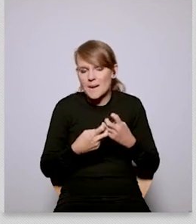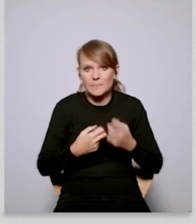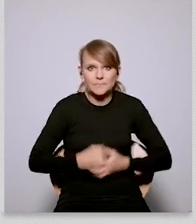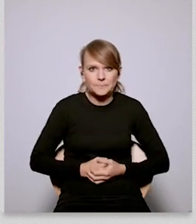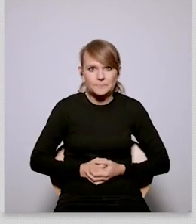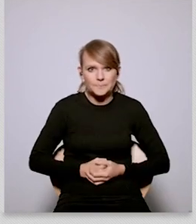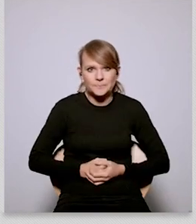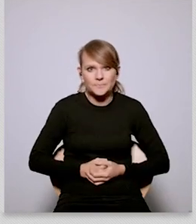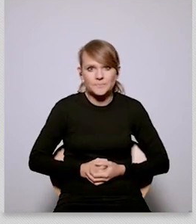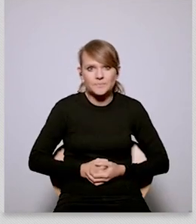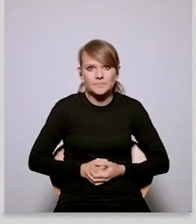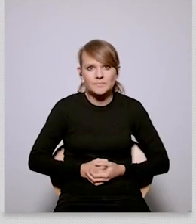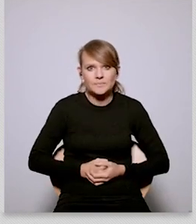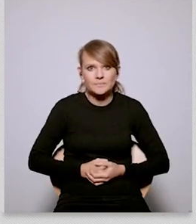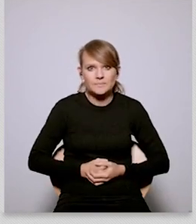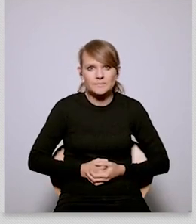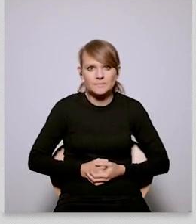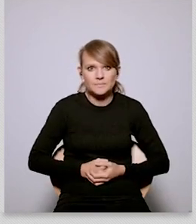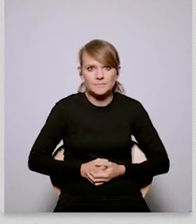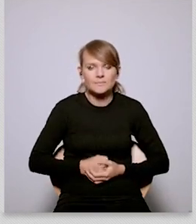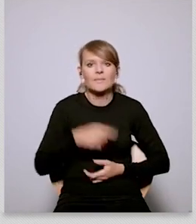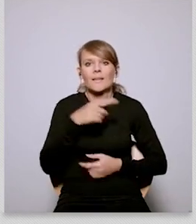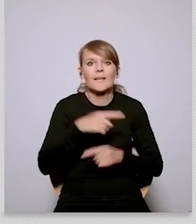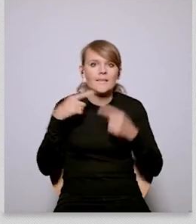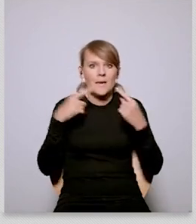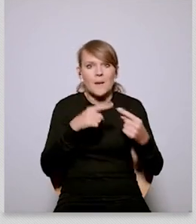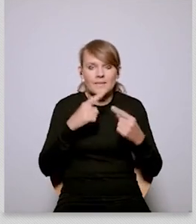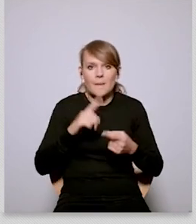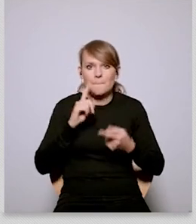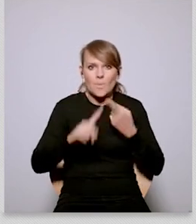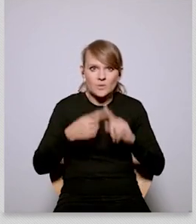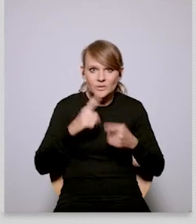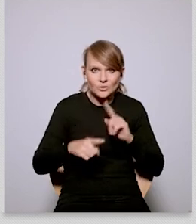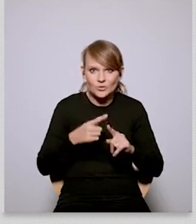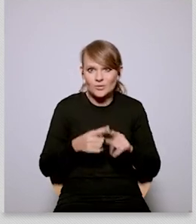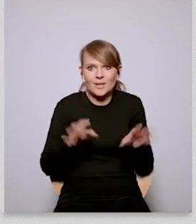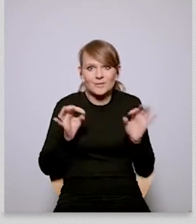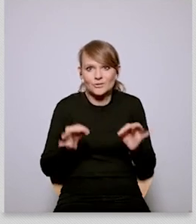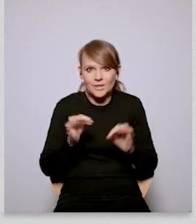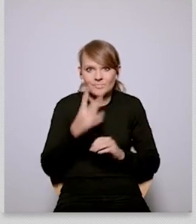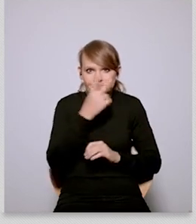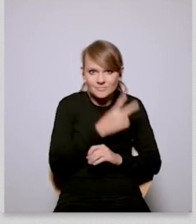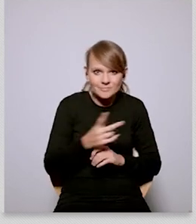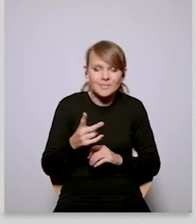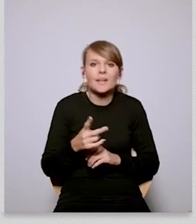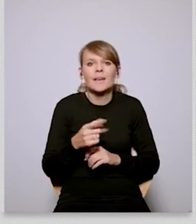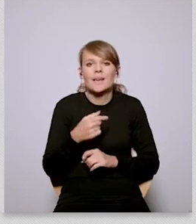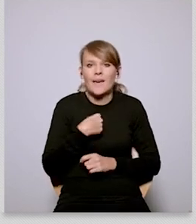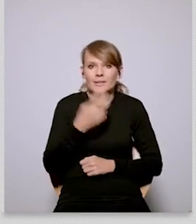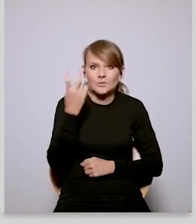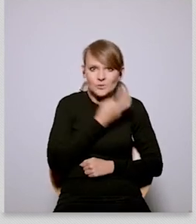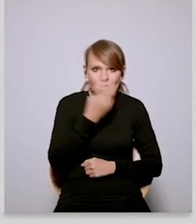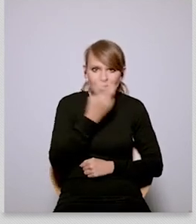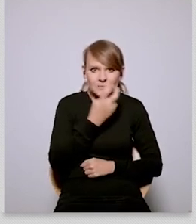more controversial problems in your country so to have a full picture of this political debate we have today